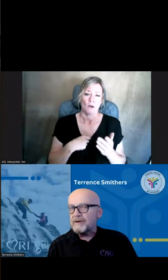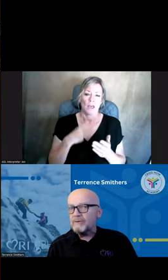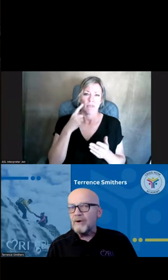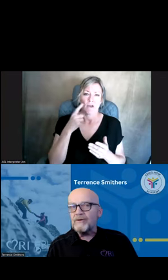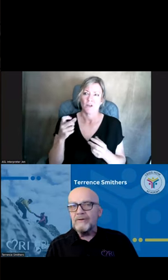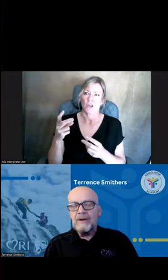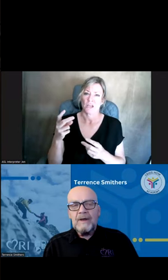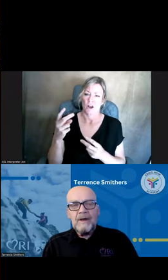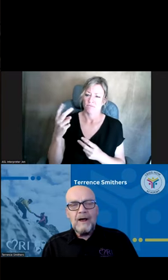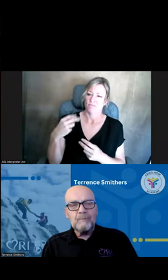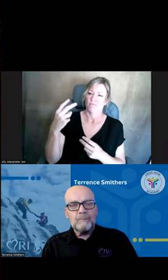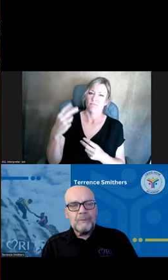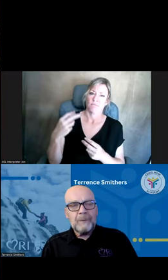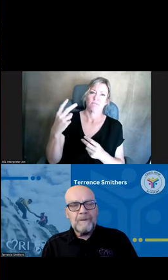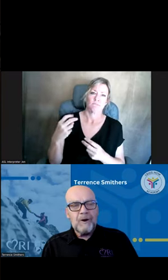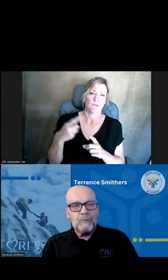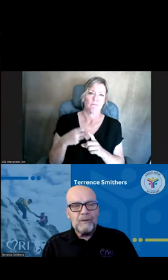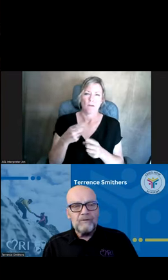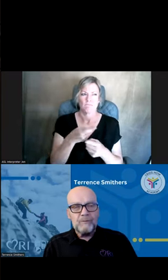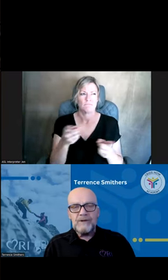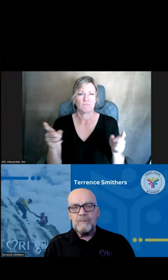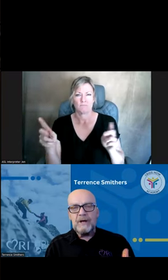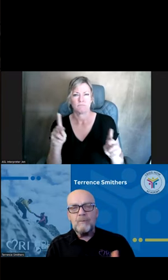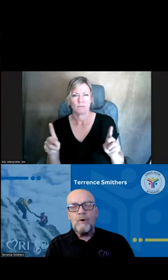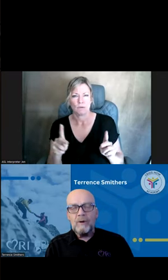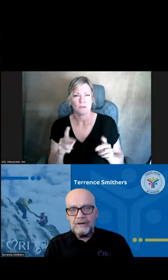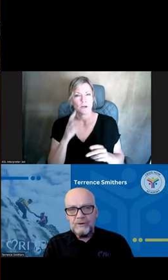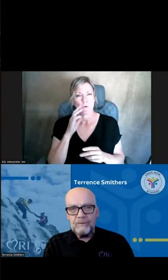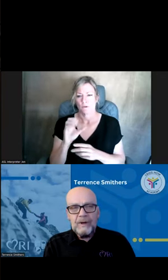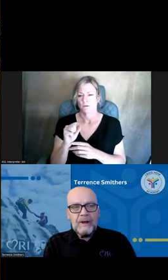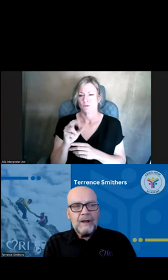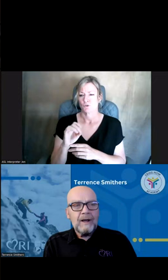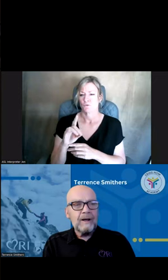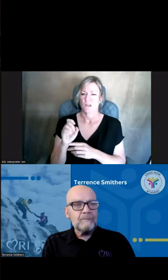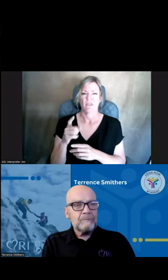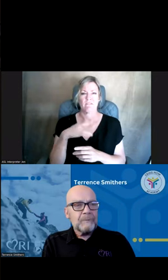judgmental looks, you know, with suicide being a moral issue.